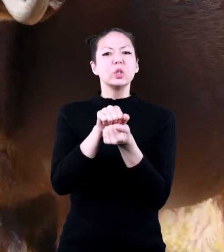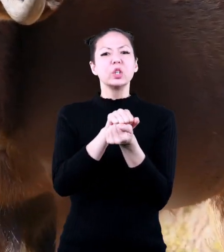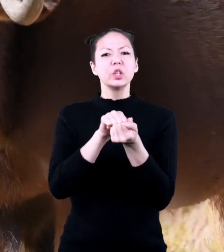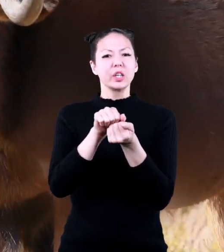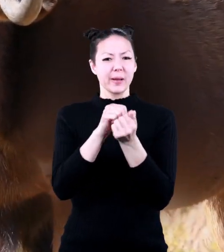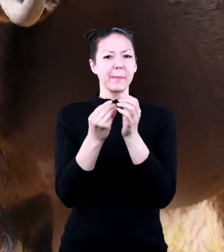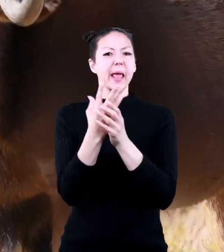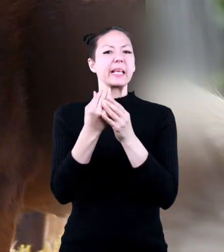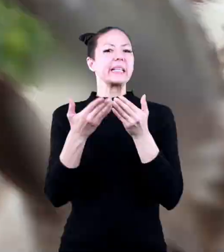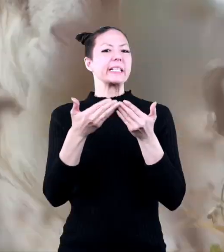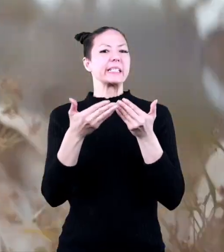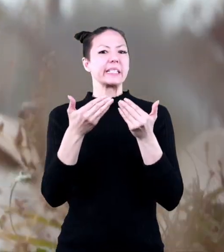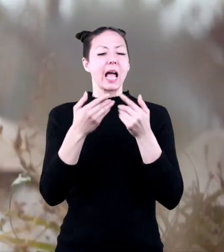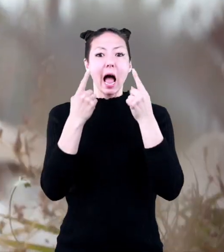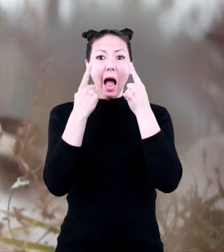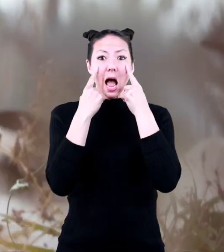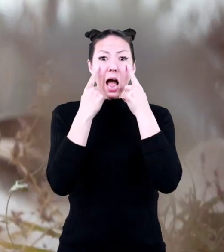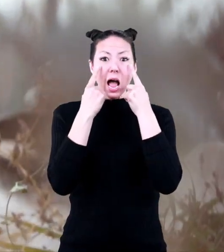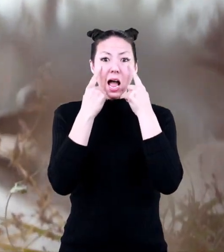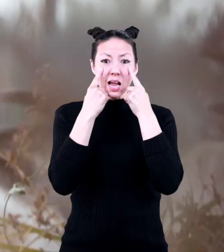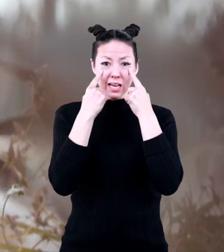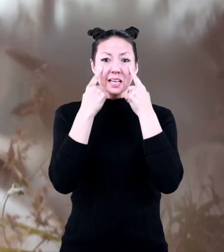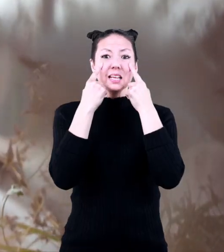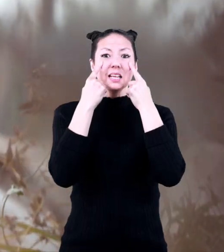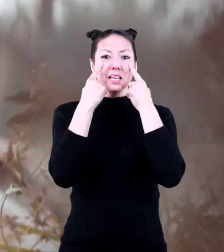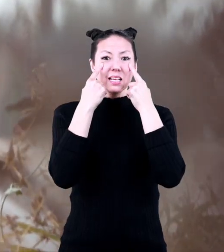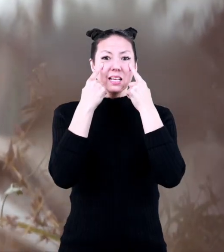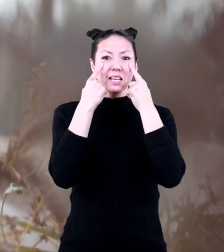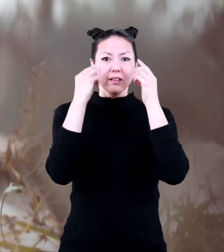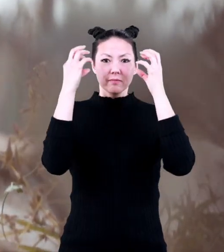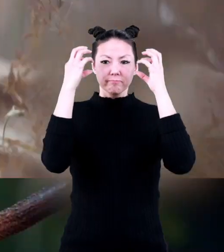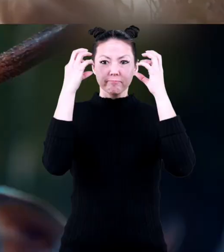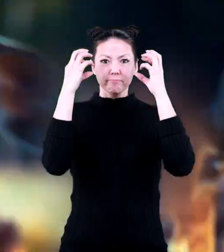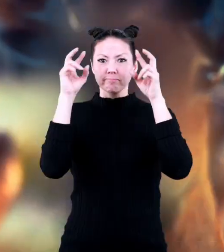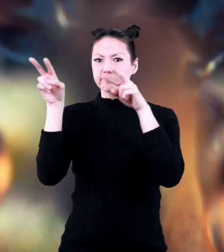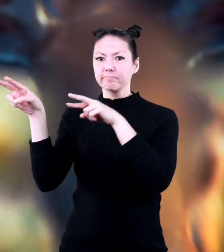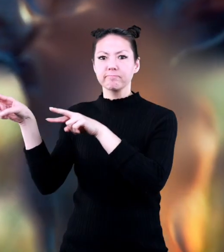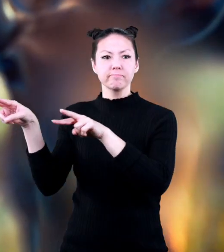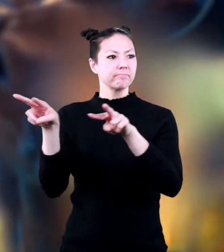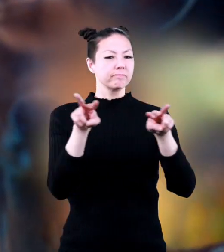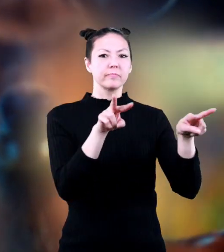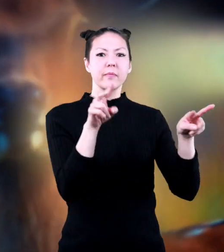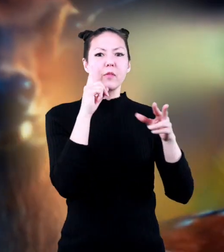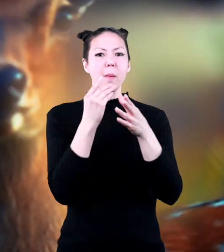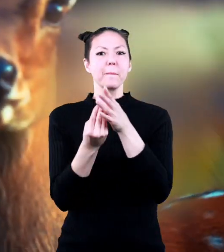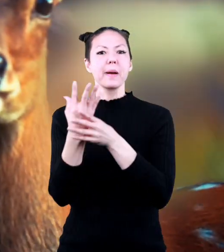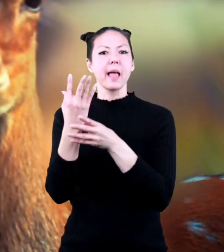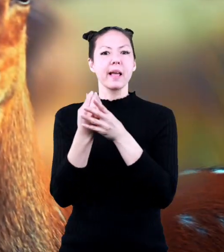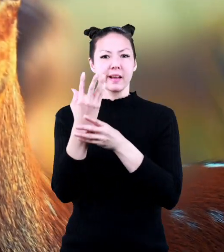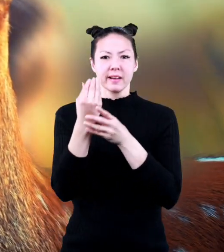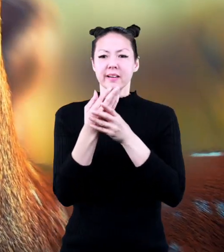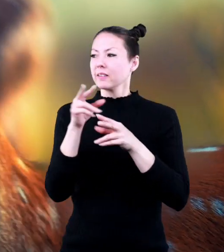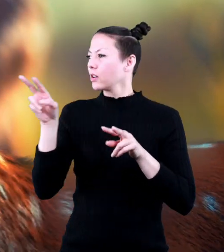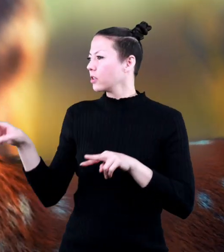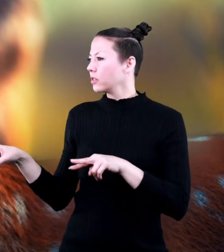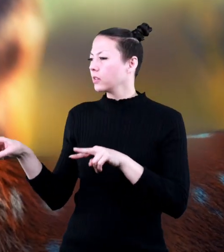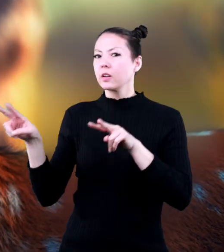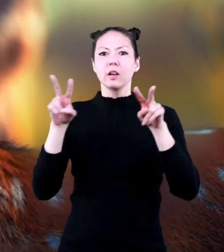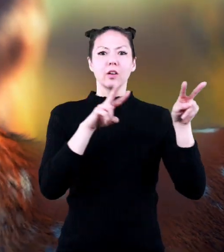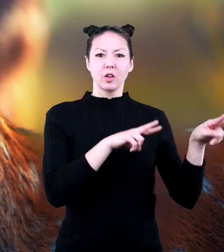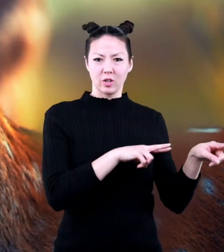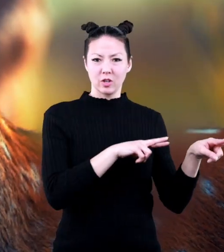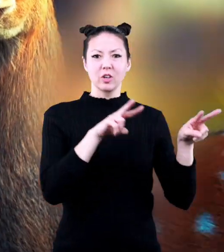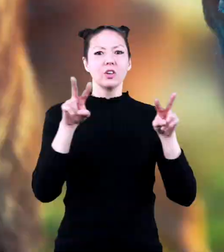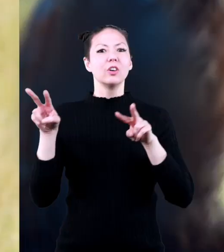plants. The eye placement of most herbivores is located more on the sides of their heads